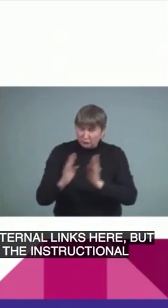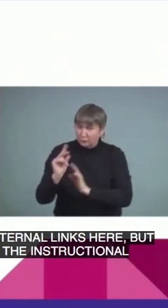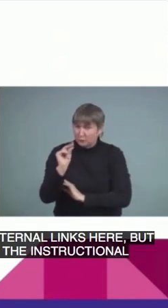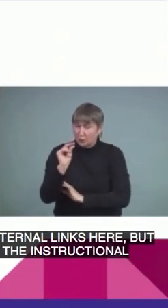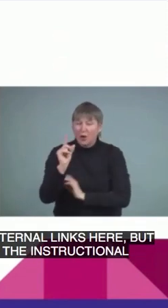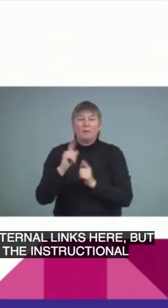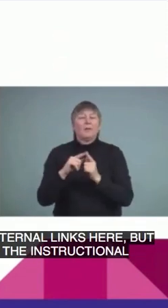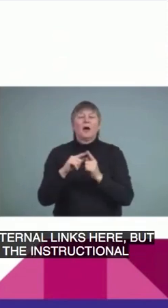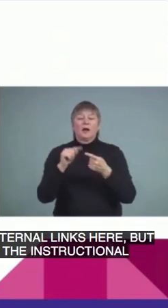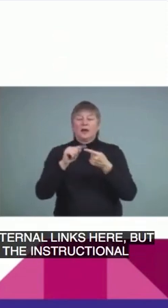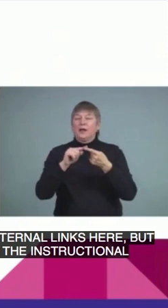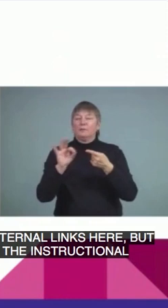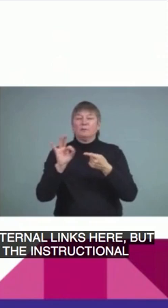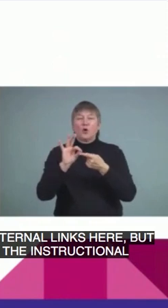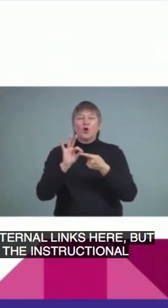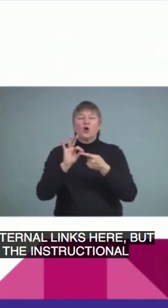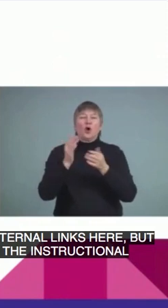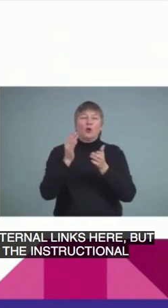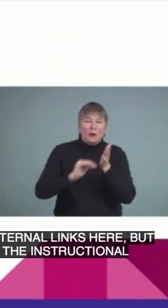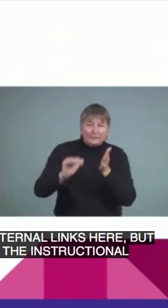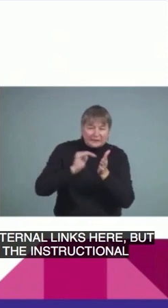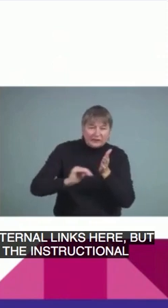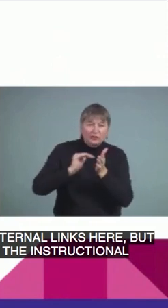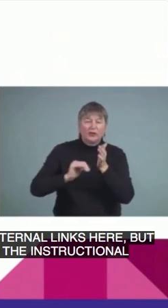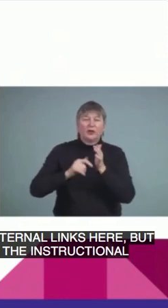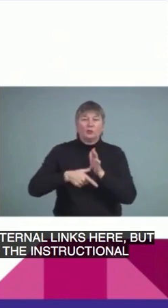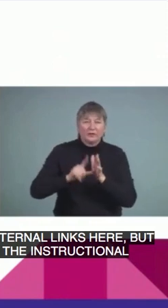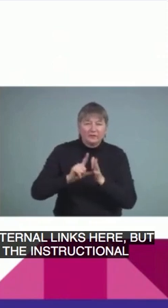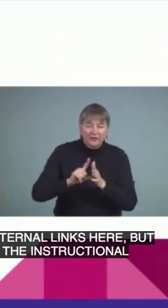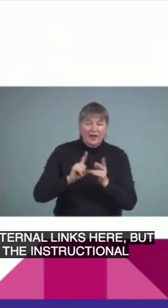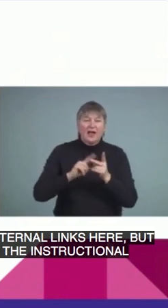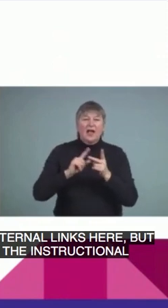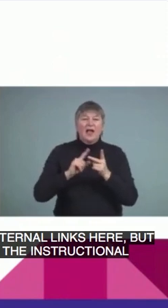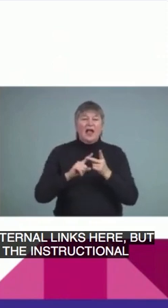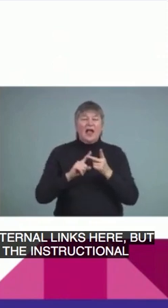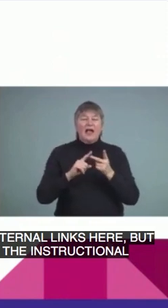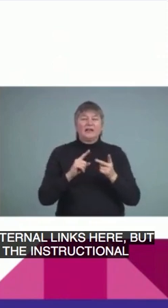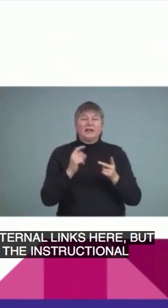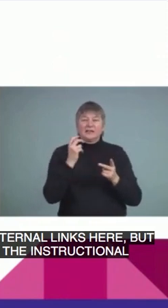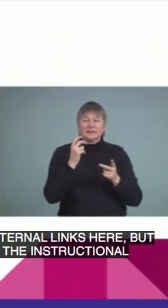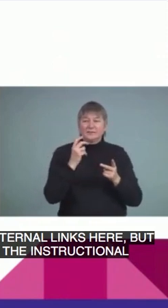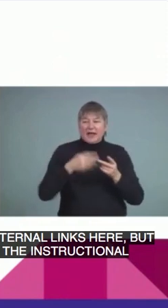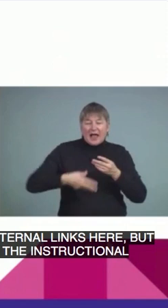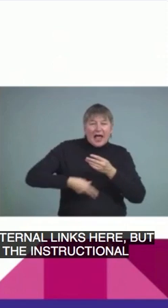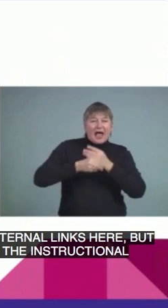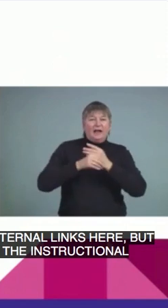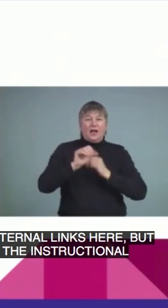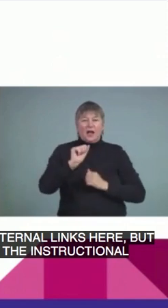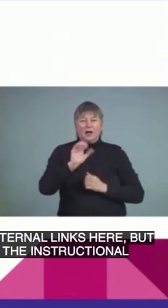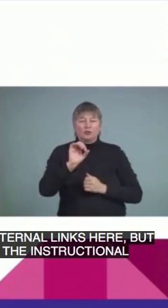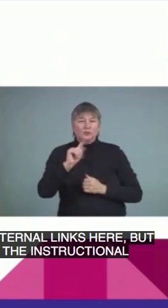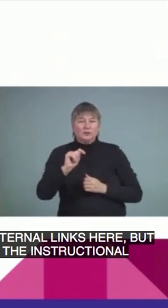critical, enhancing spoken information. So, using those acoustic highlighting type of techniques of